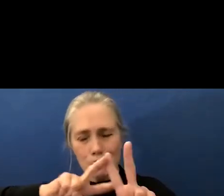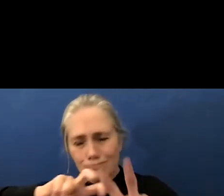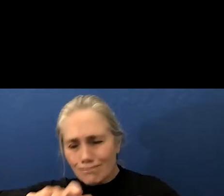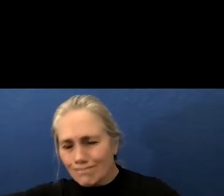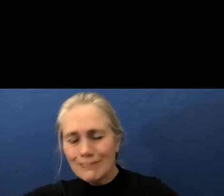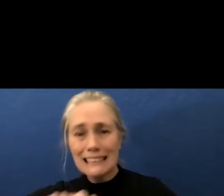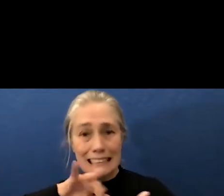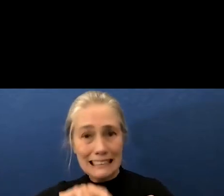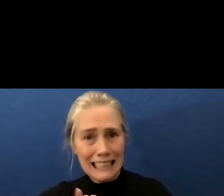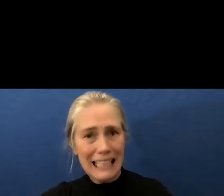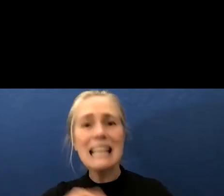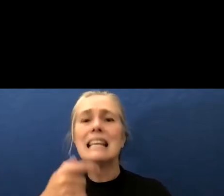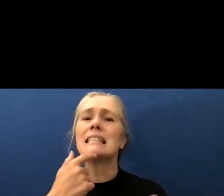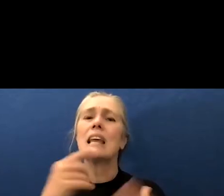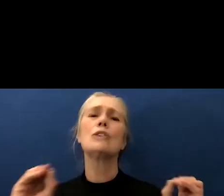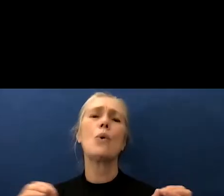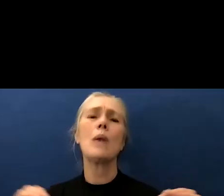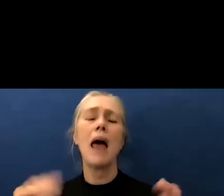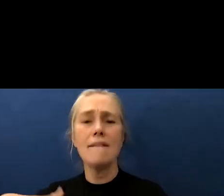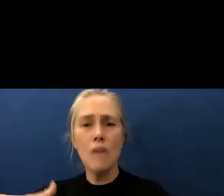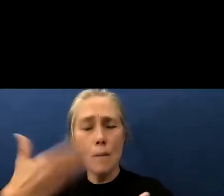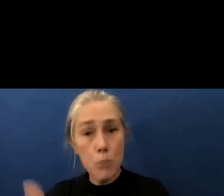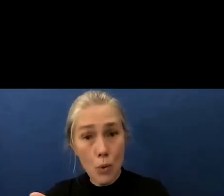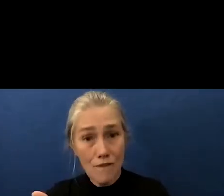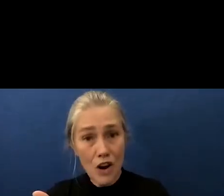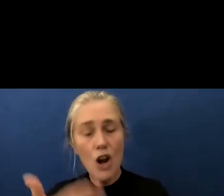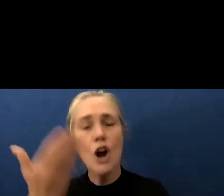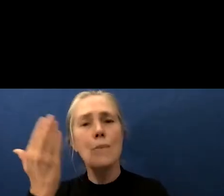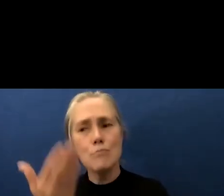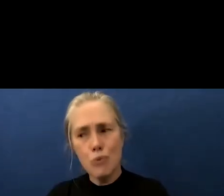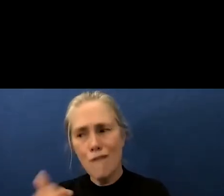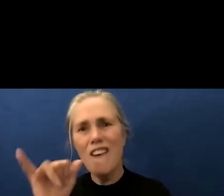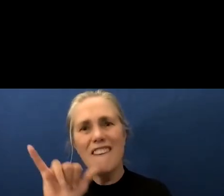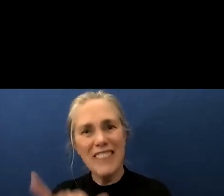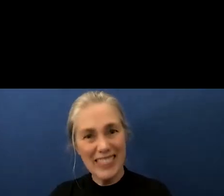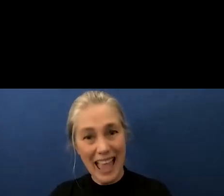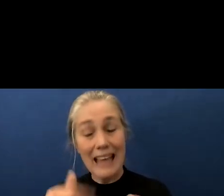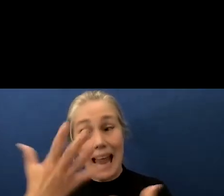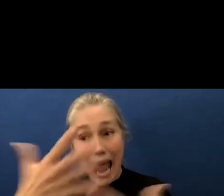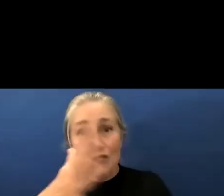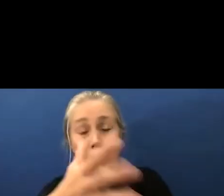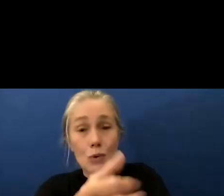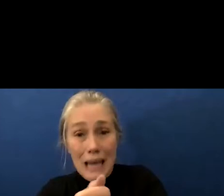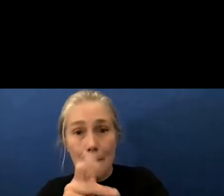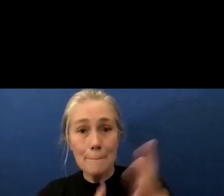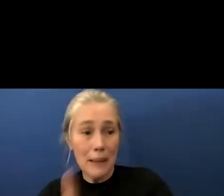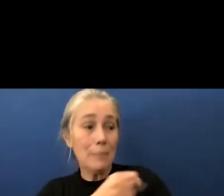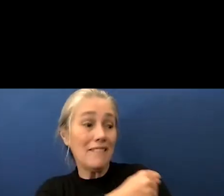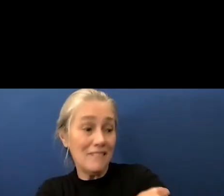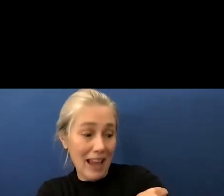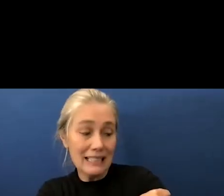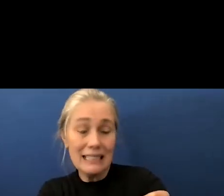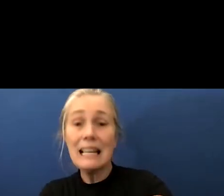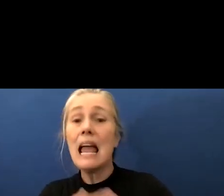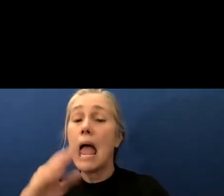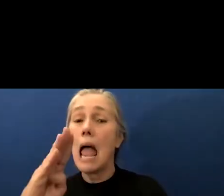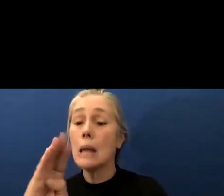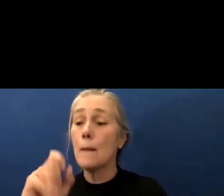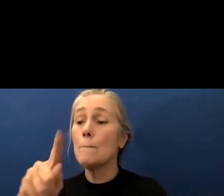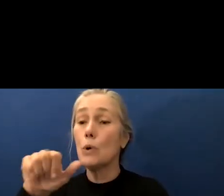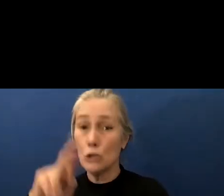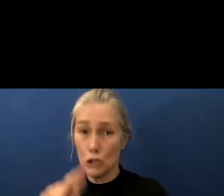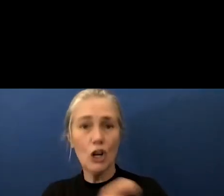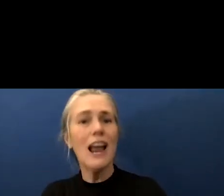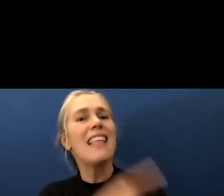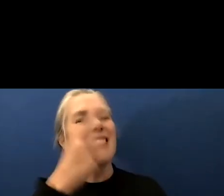continues to say we don't have the proof yet the proof of the pudding will be after you get people vaccinated and boosted that's